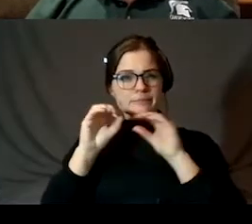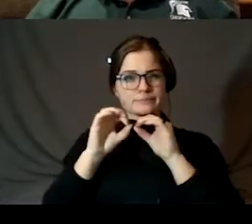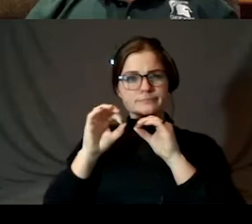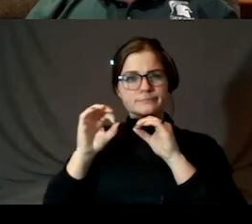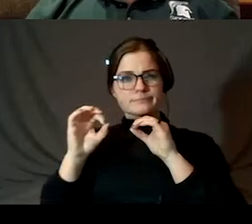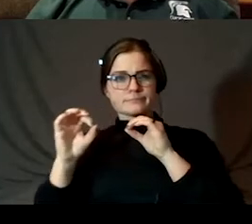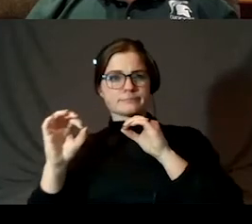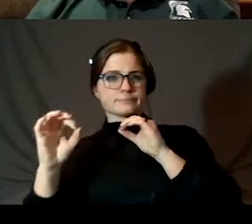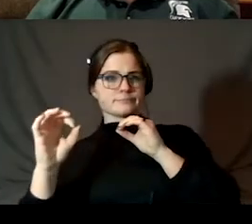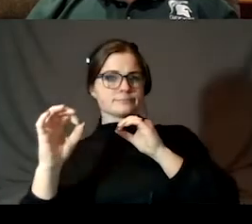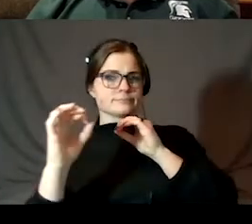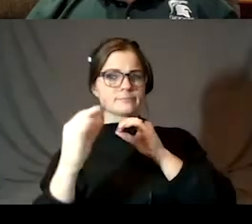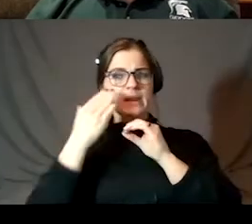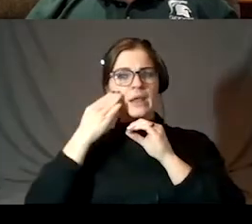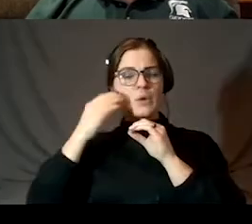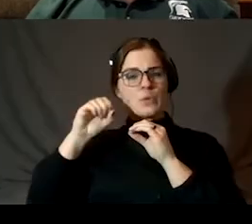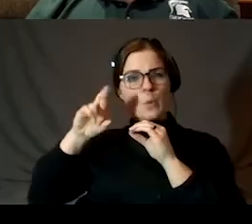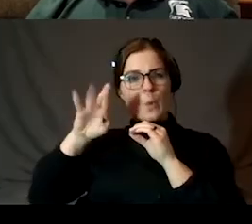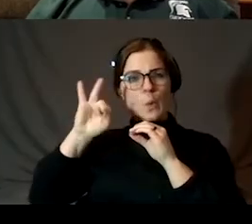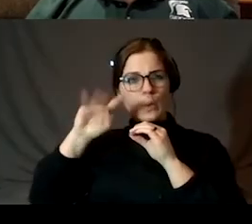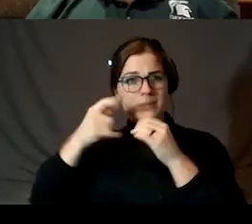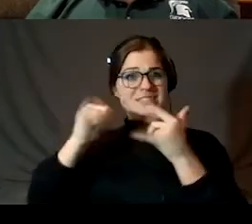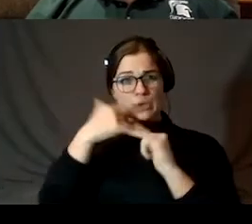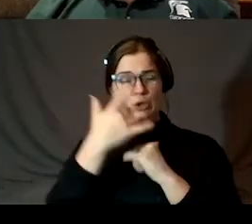even though this orbit would still look just like a circle.